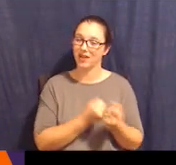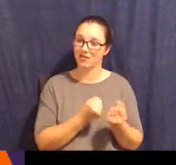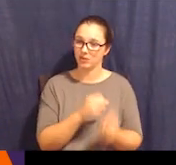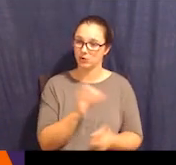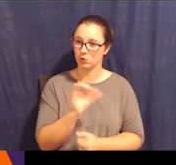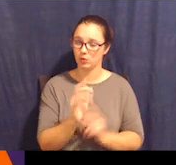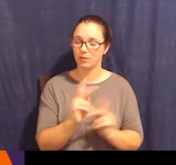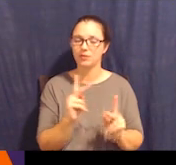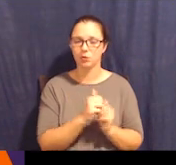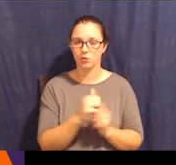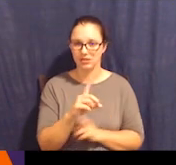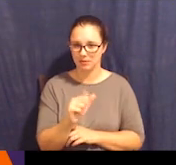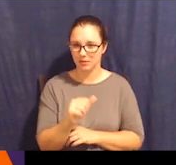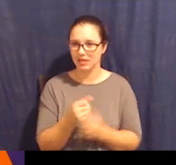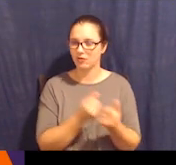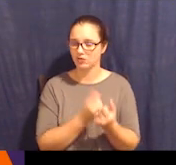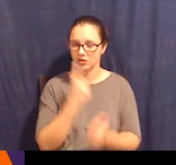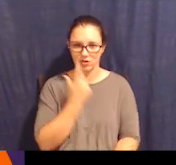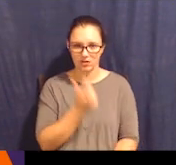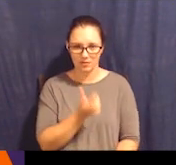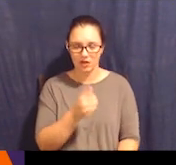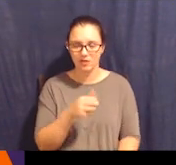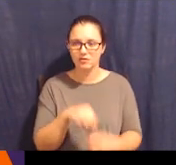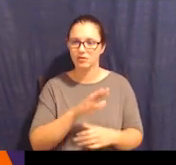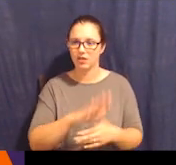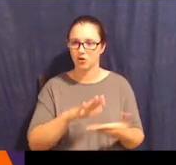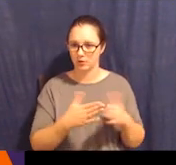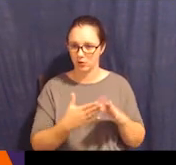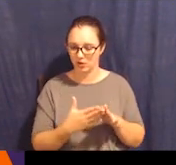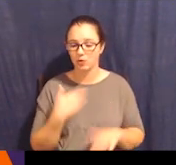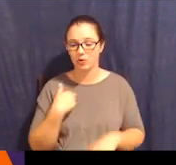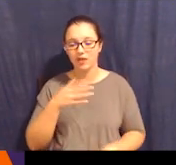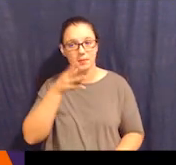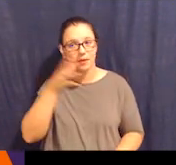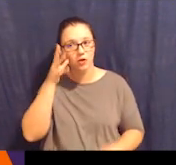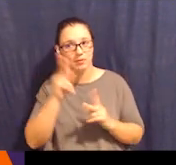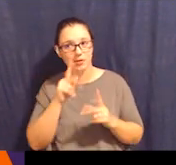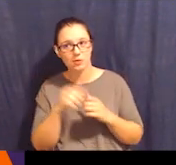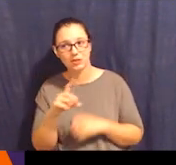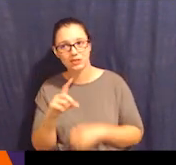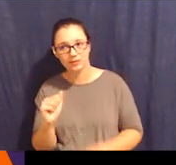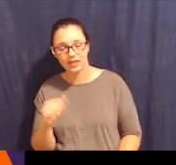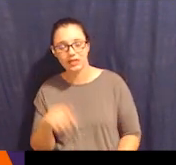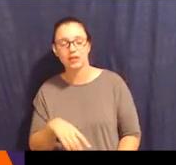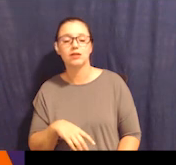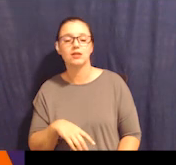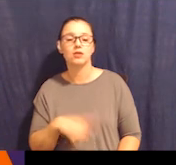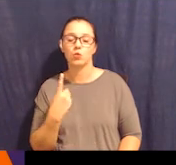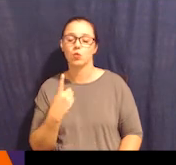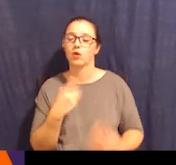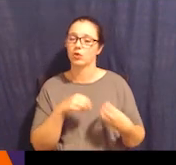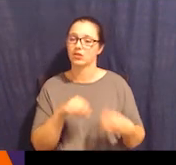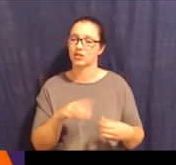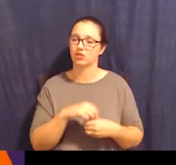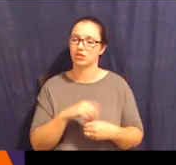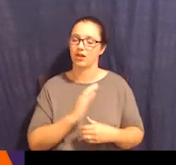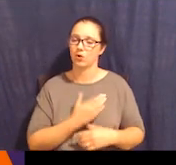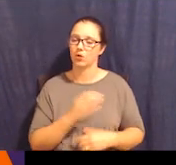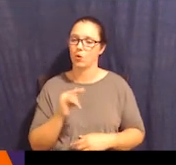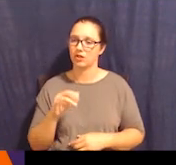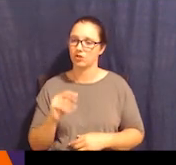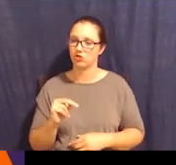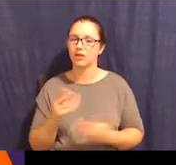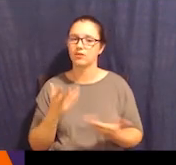We have parents of people with disabilities. One of the organizations in our coalition have served as guardians before. So we have that perspective as well.